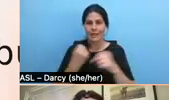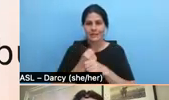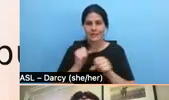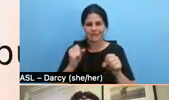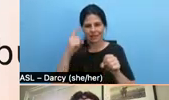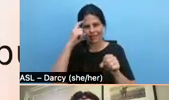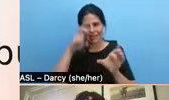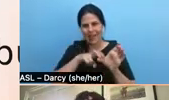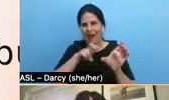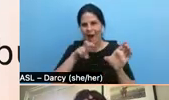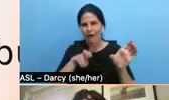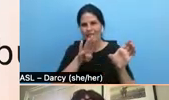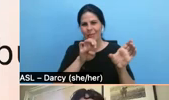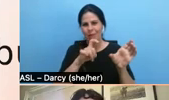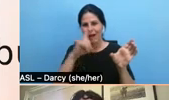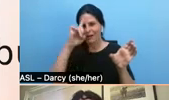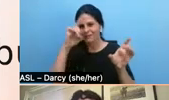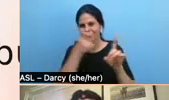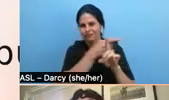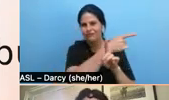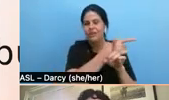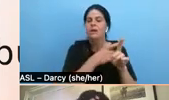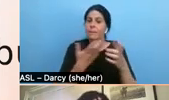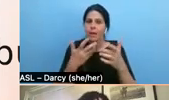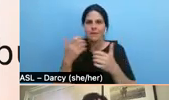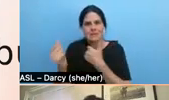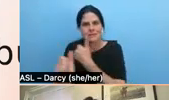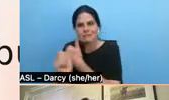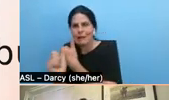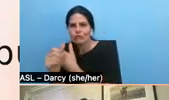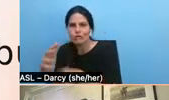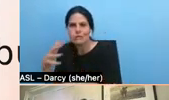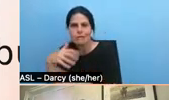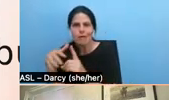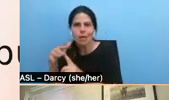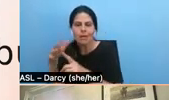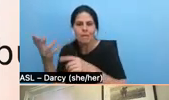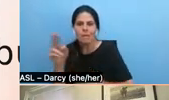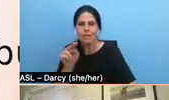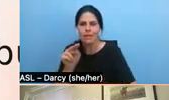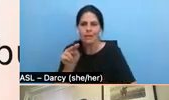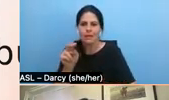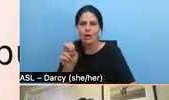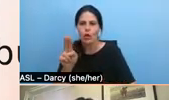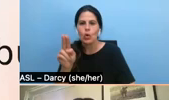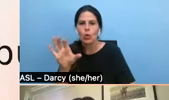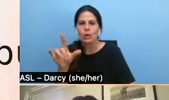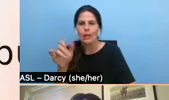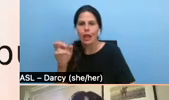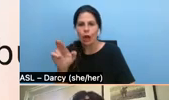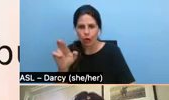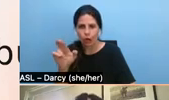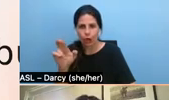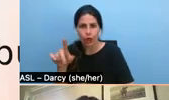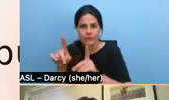you might be filming in a dangerous environment, um, like a nuclear, uh, testing facility or